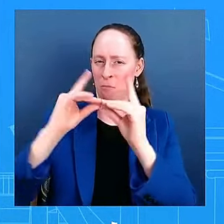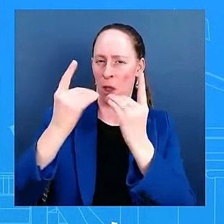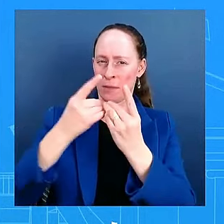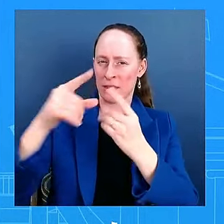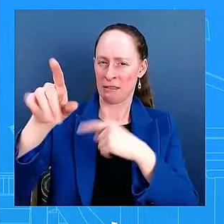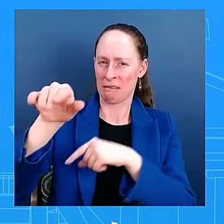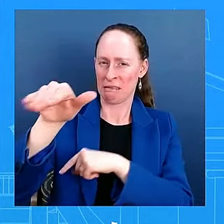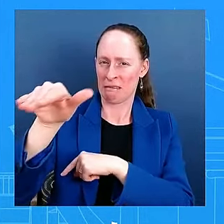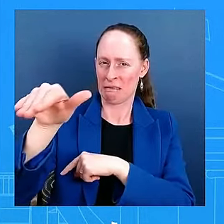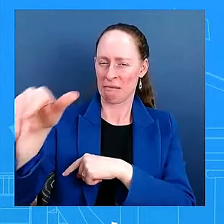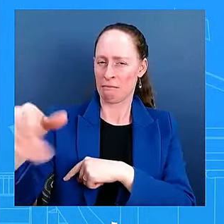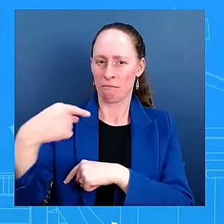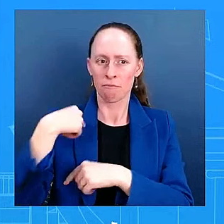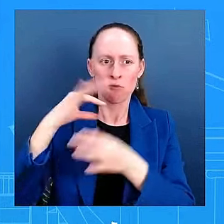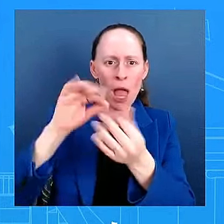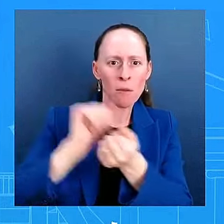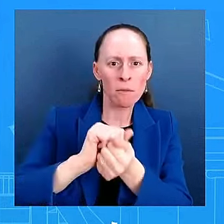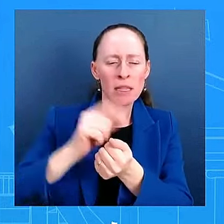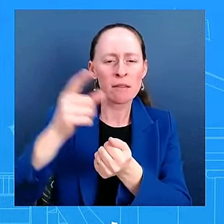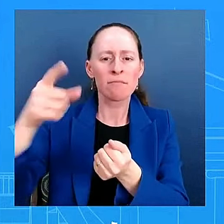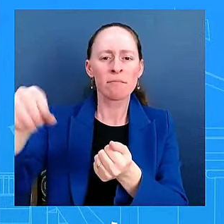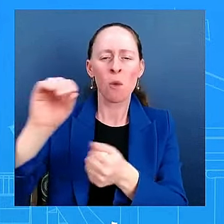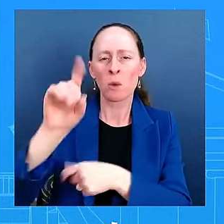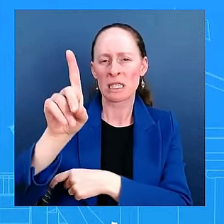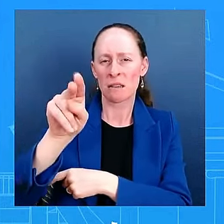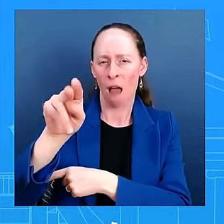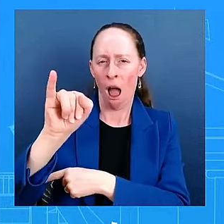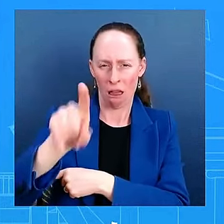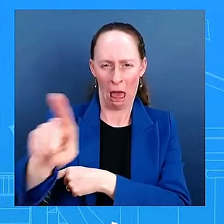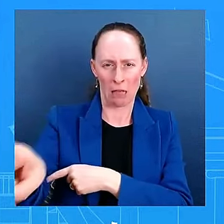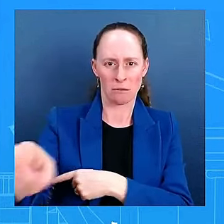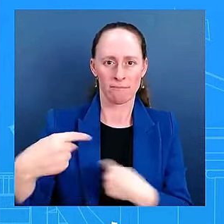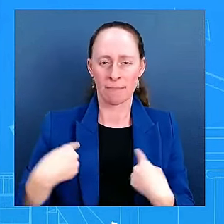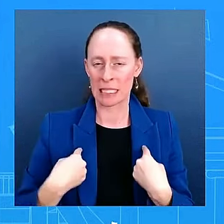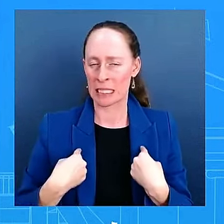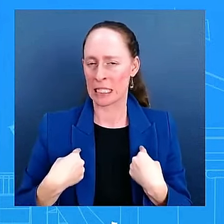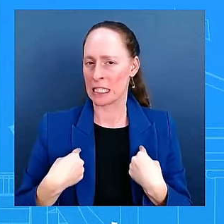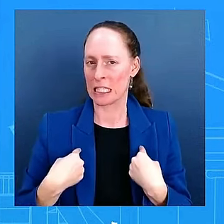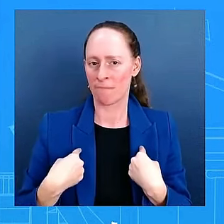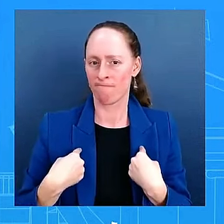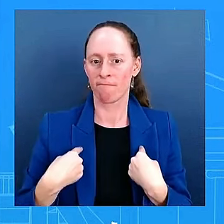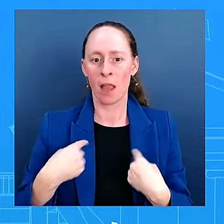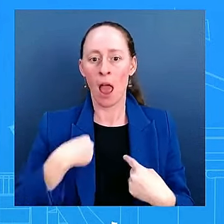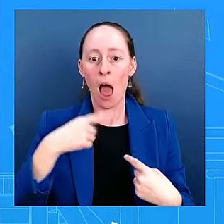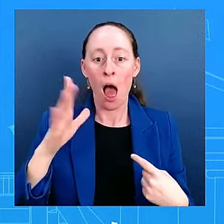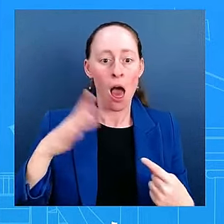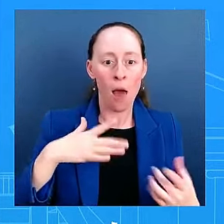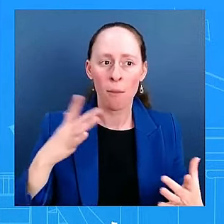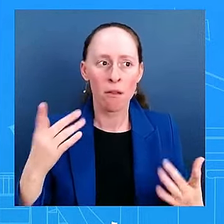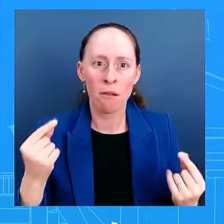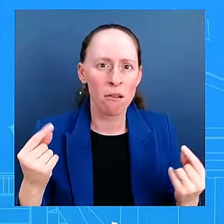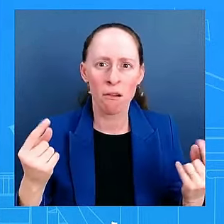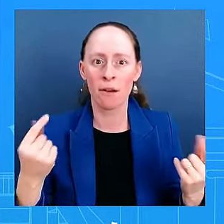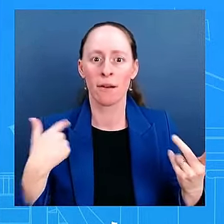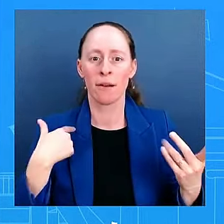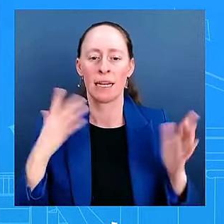not going to get into speculation from here and just leave it there for now.